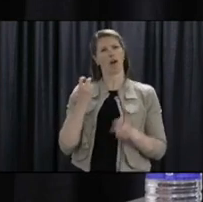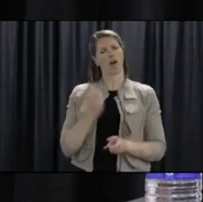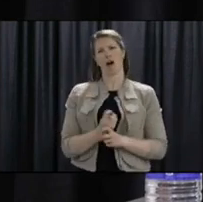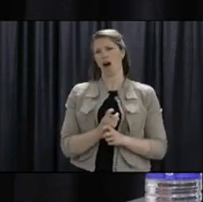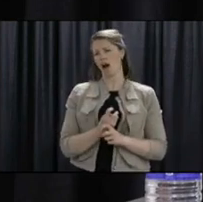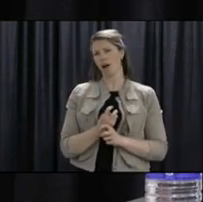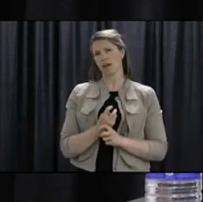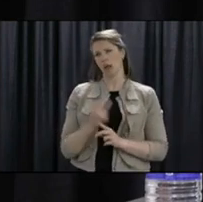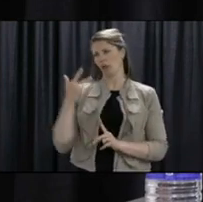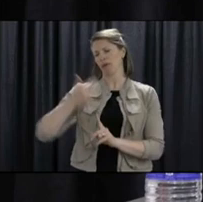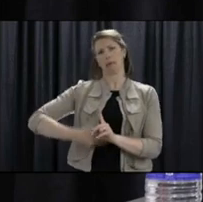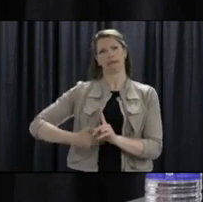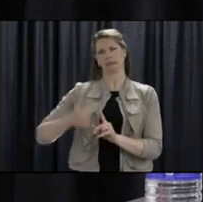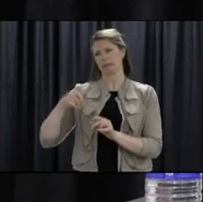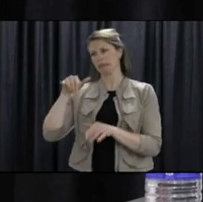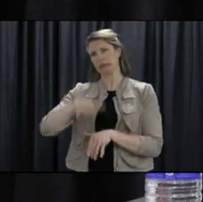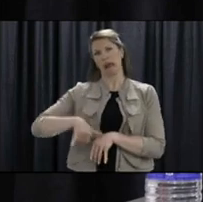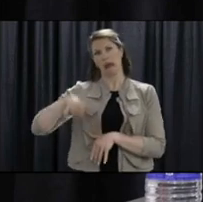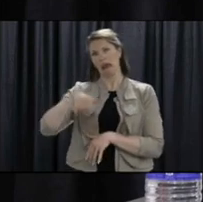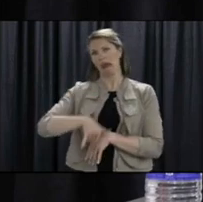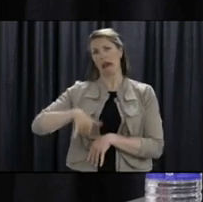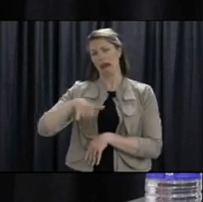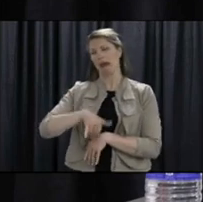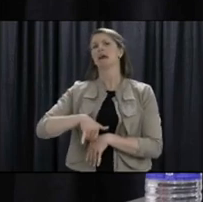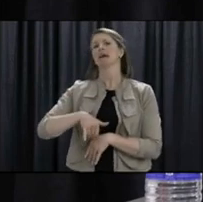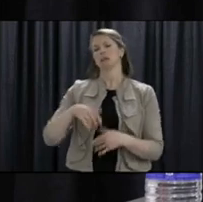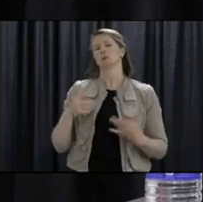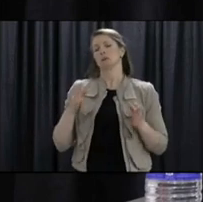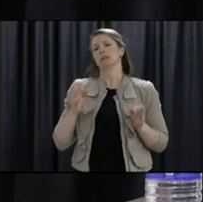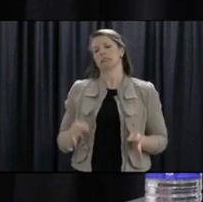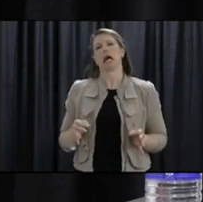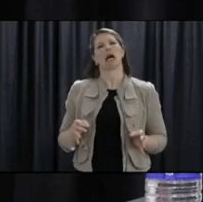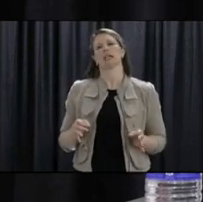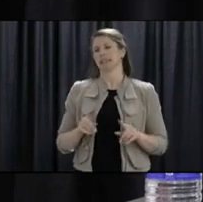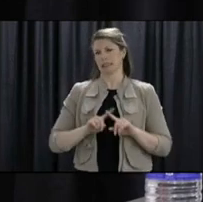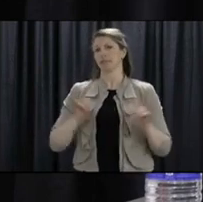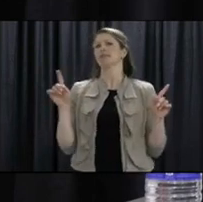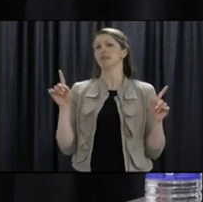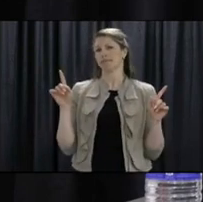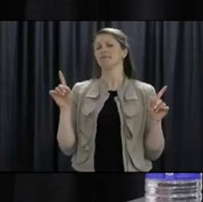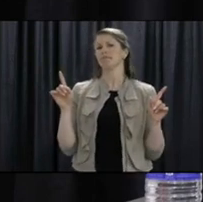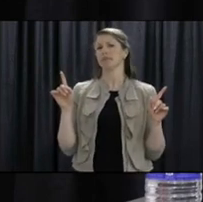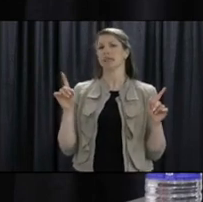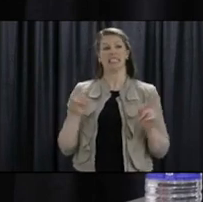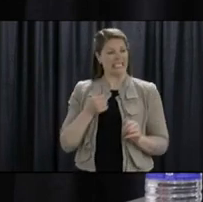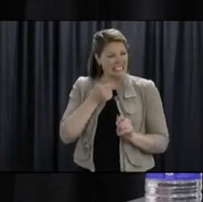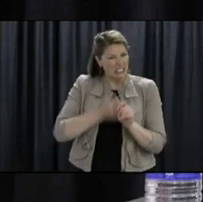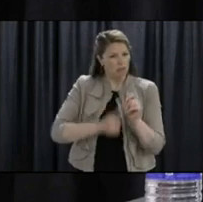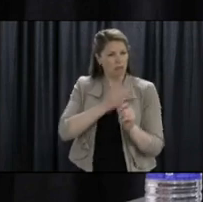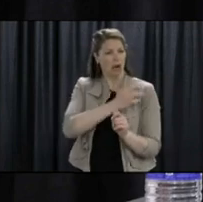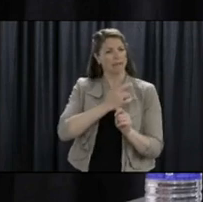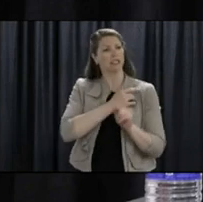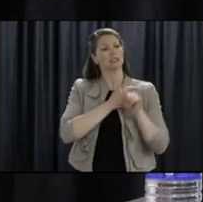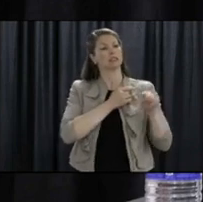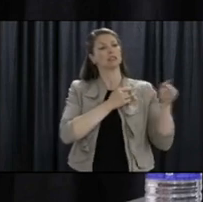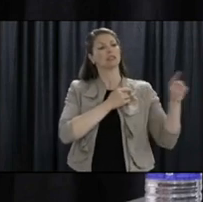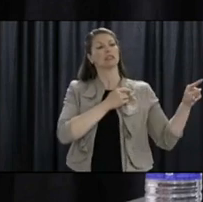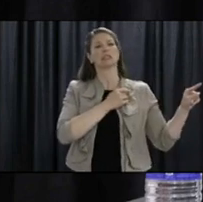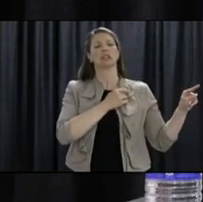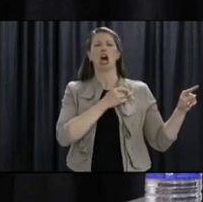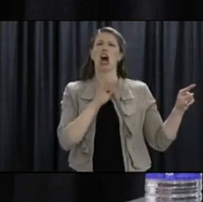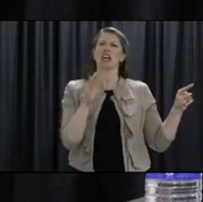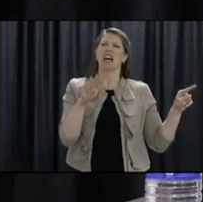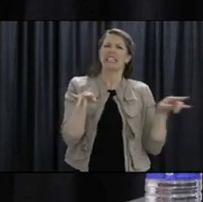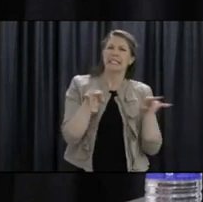we've, um, you know, every province is going to do something a little bit differently. Um, there's, I think we're all basically doing the